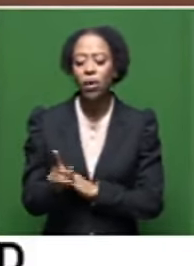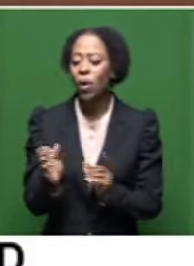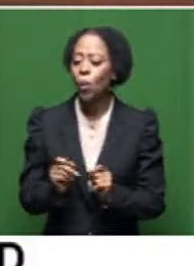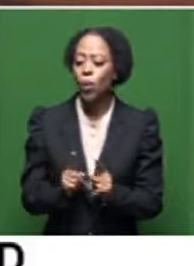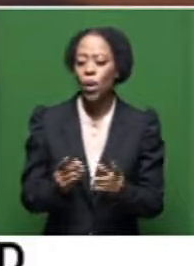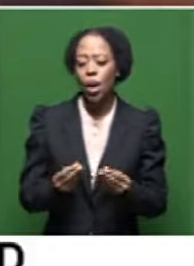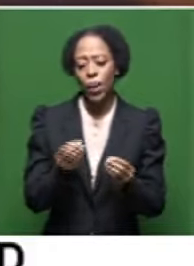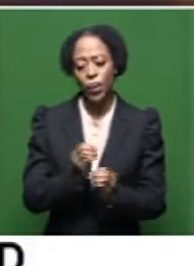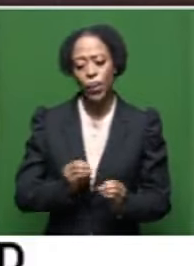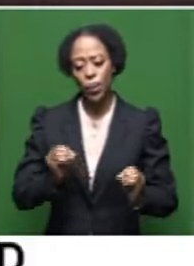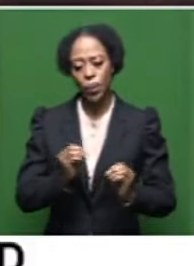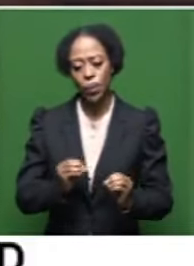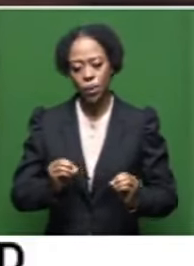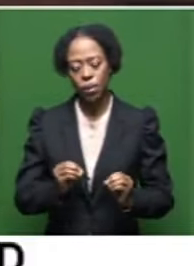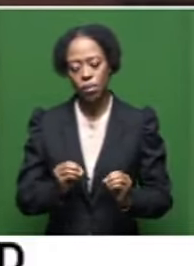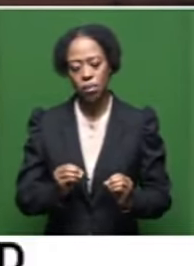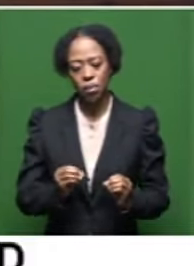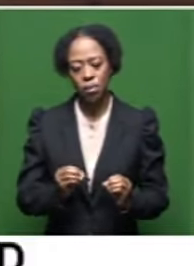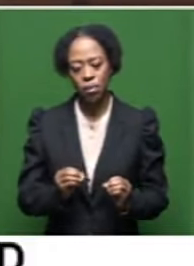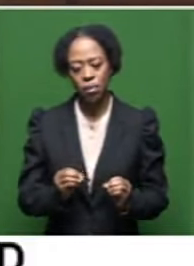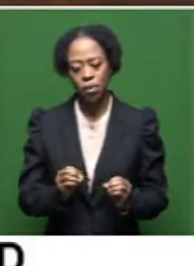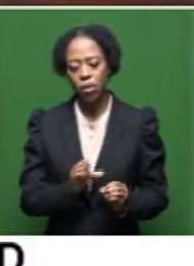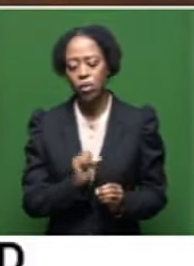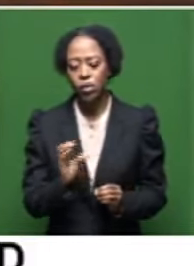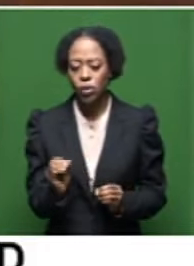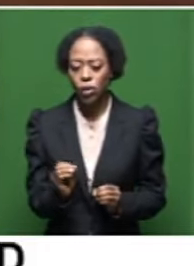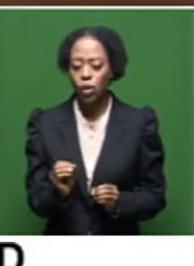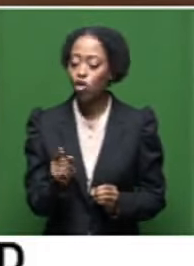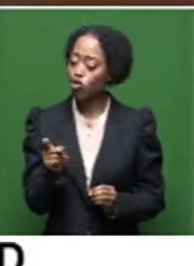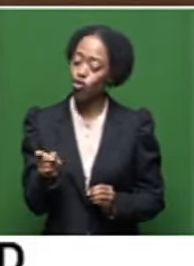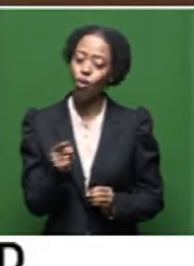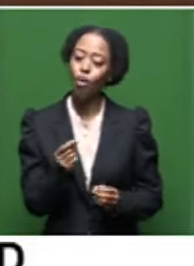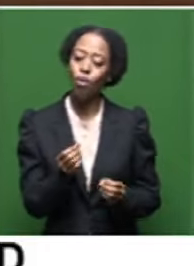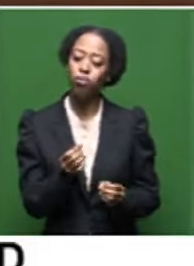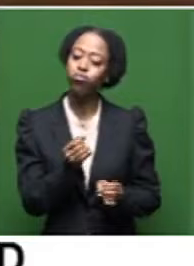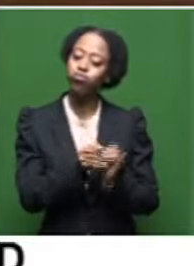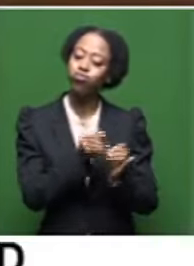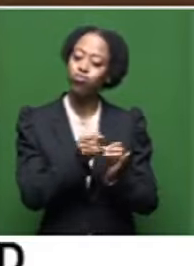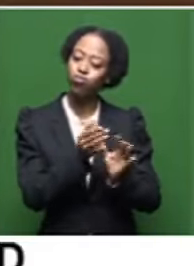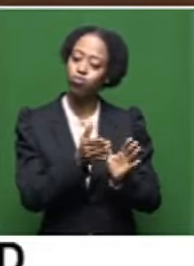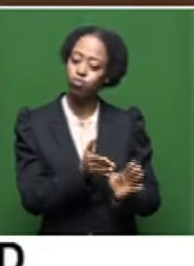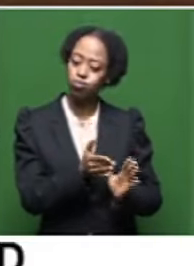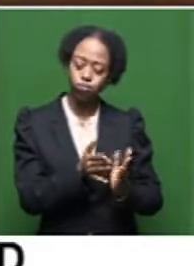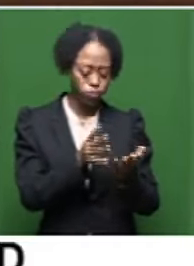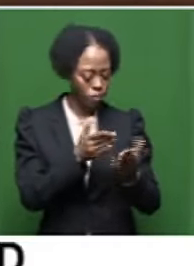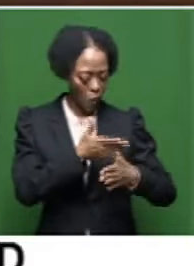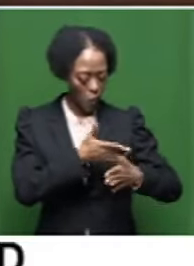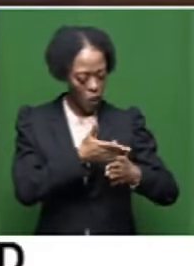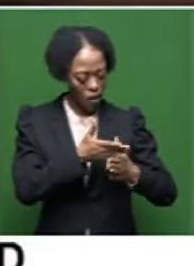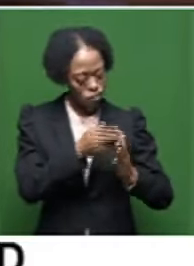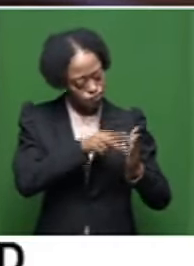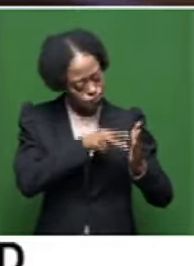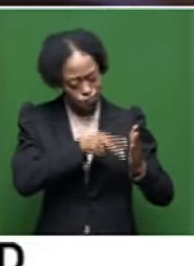opportunity to engage with. But from a critic's point of view, you know, just looking at some of the works,